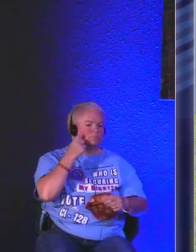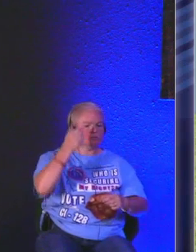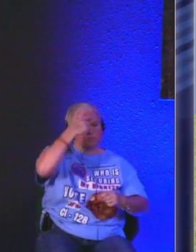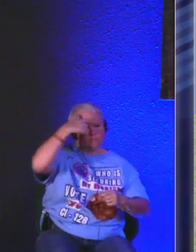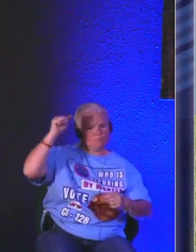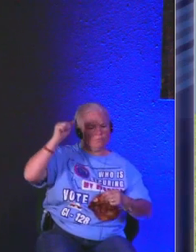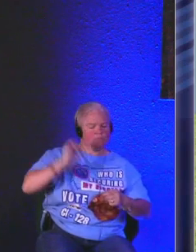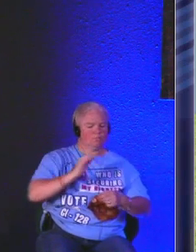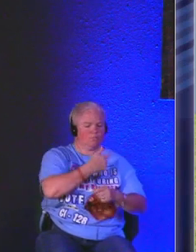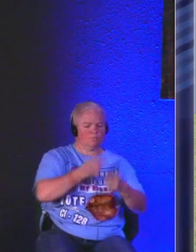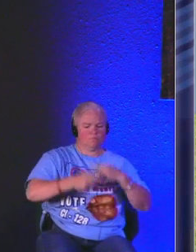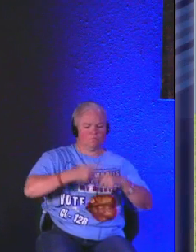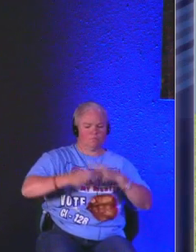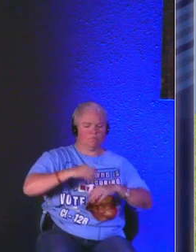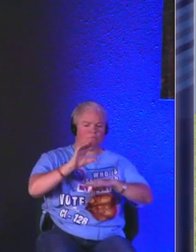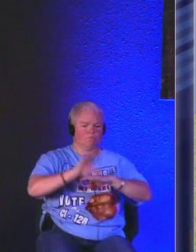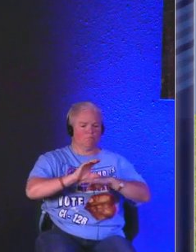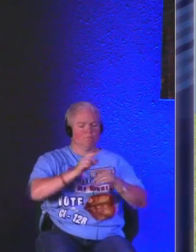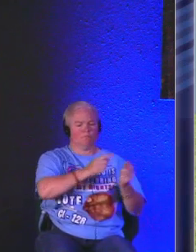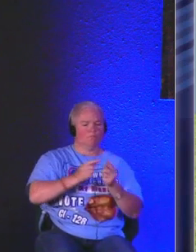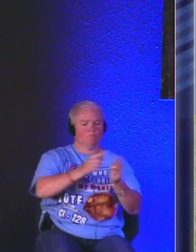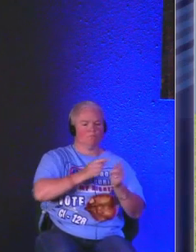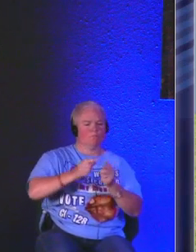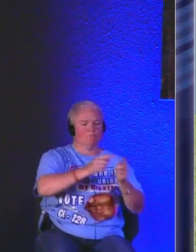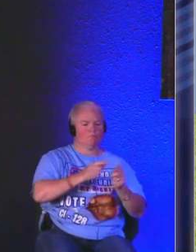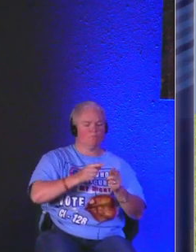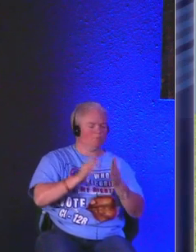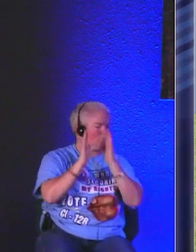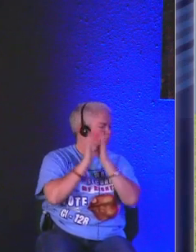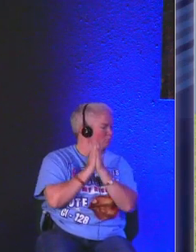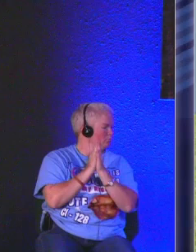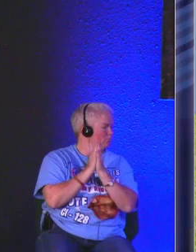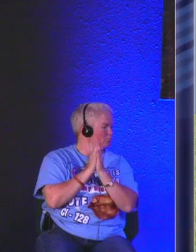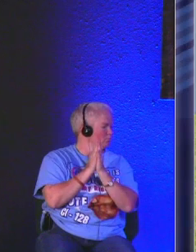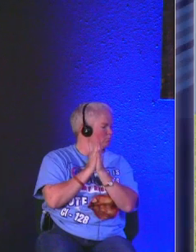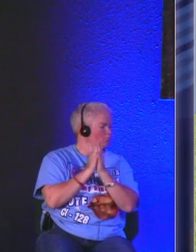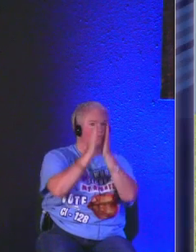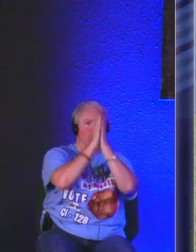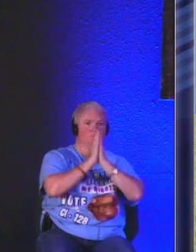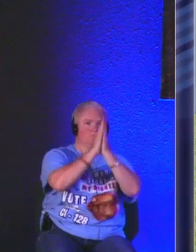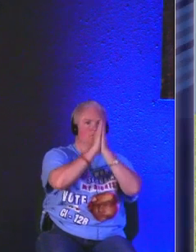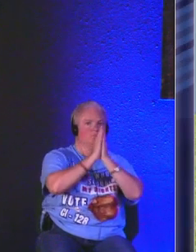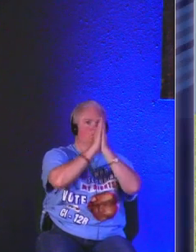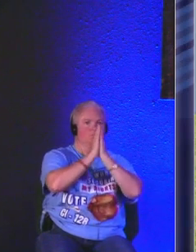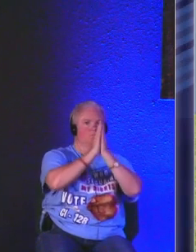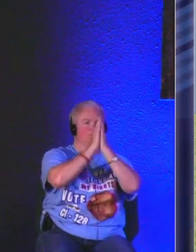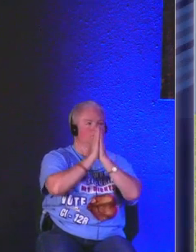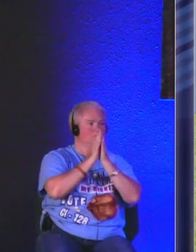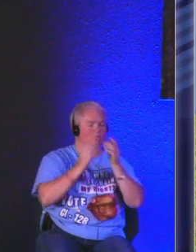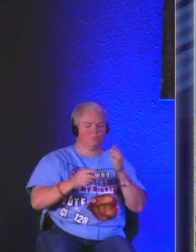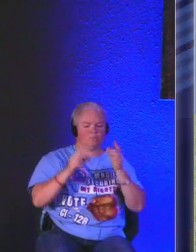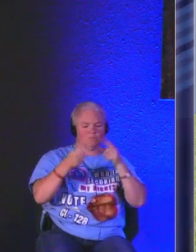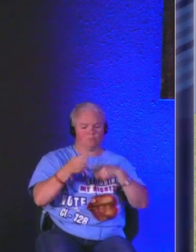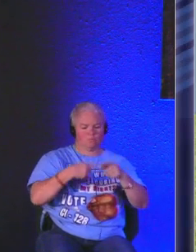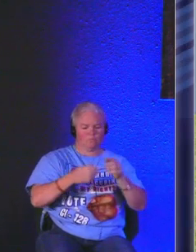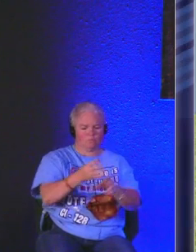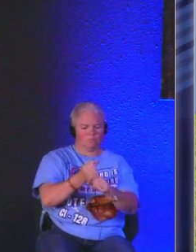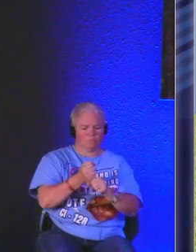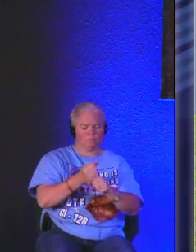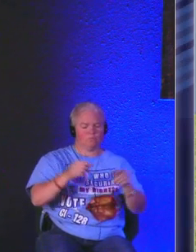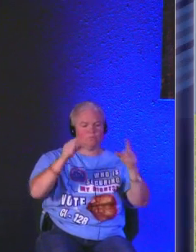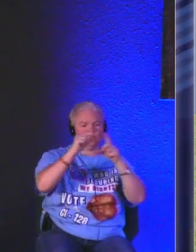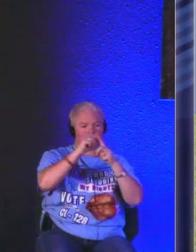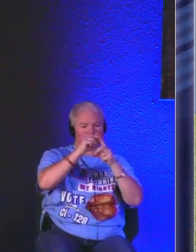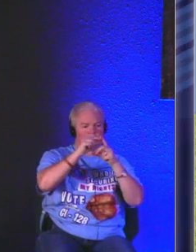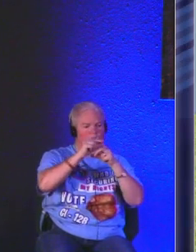because we come to church and we do in fact pray and we worship and we get into the word